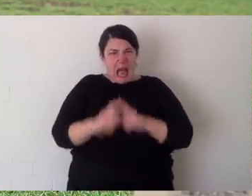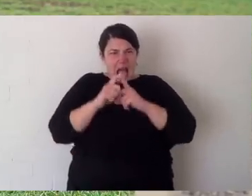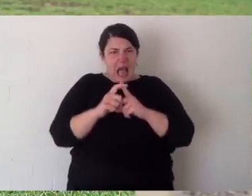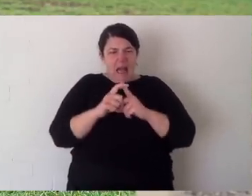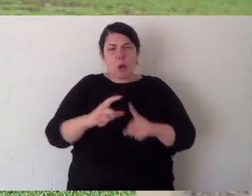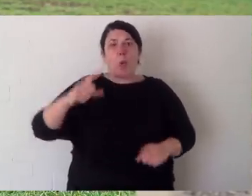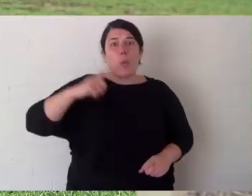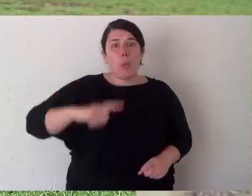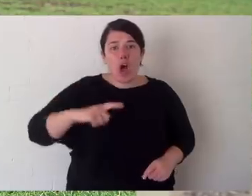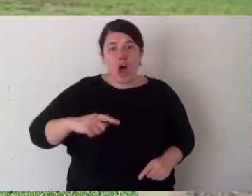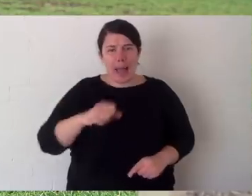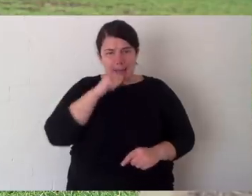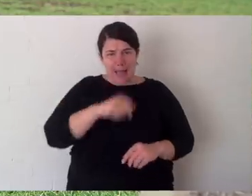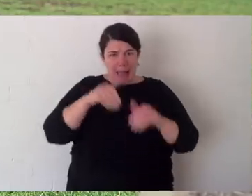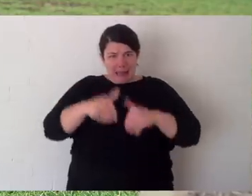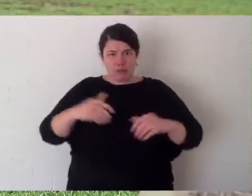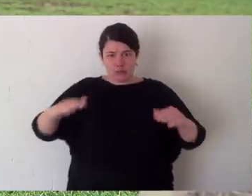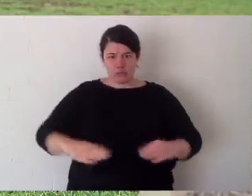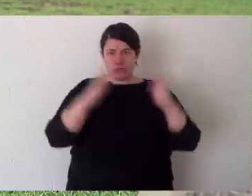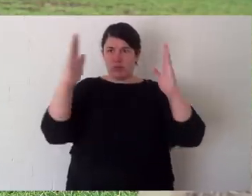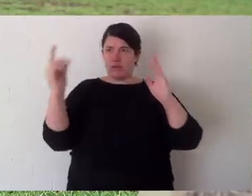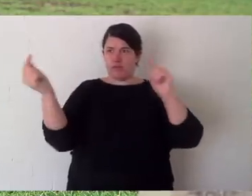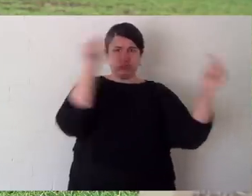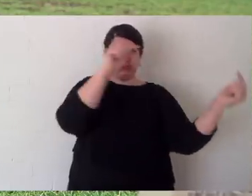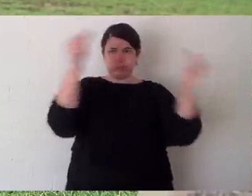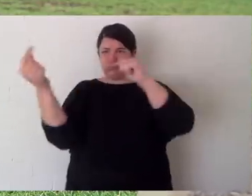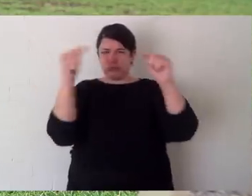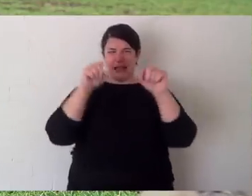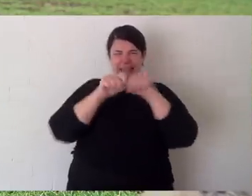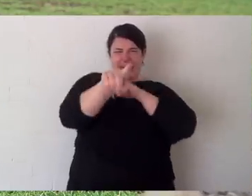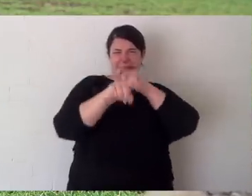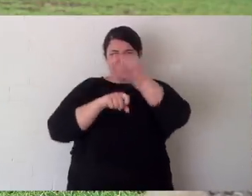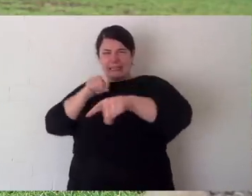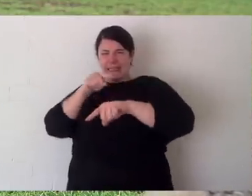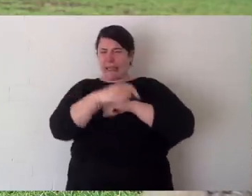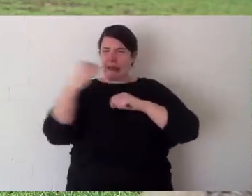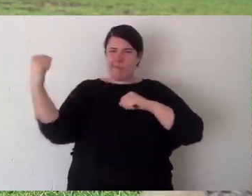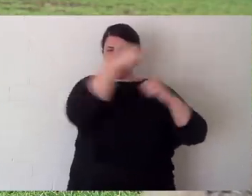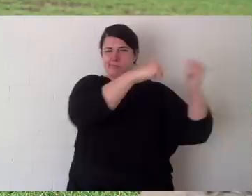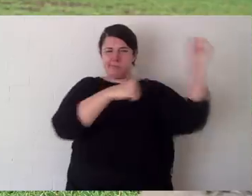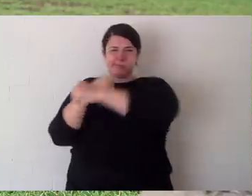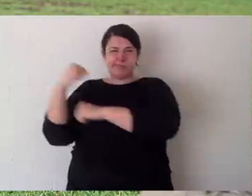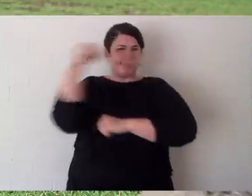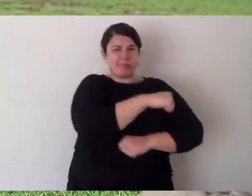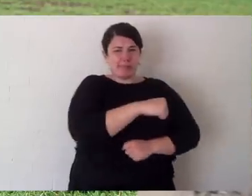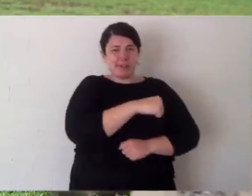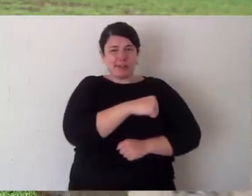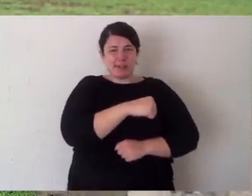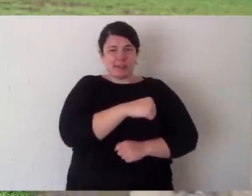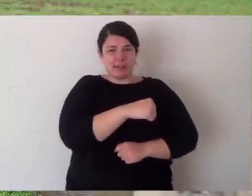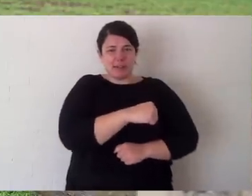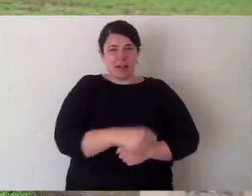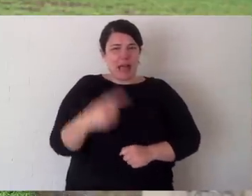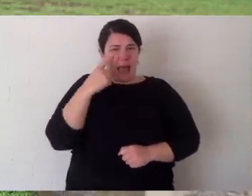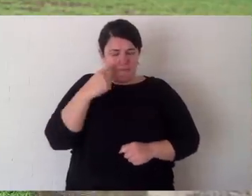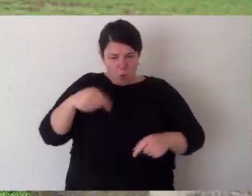hard. And the reason for that is because male kangaroos stand up and fight. They kick each other and they belt each other